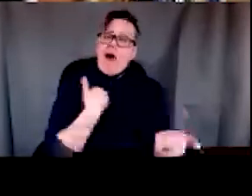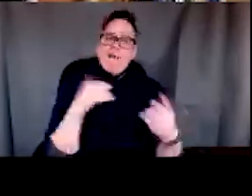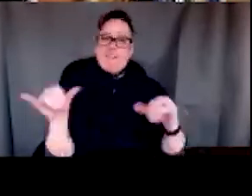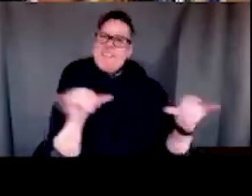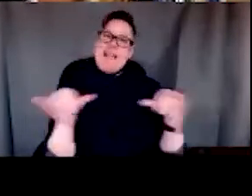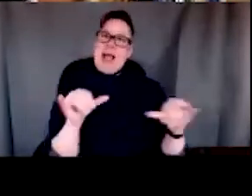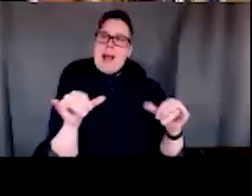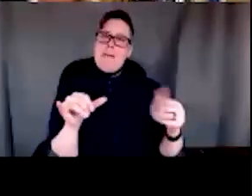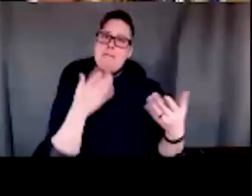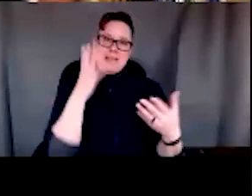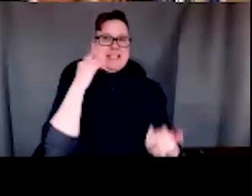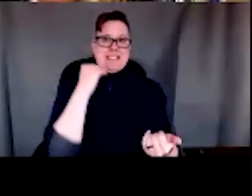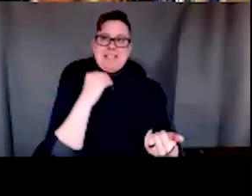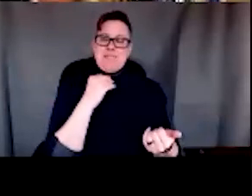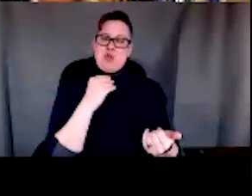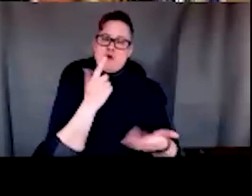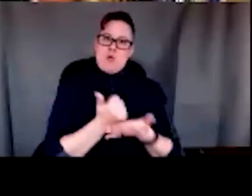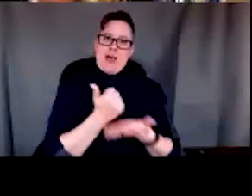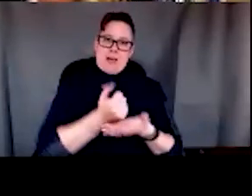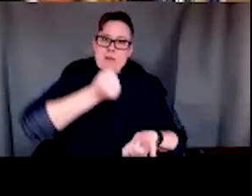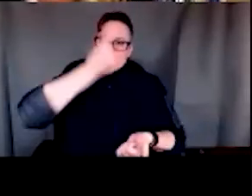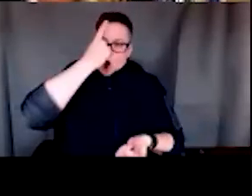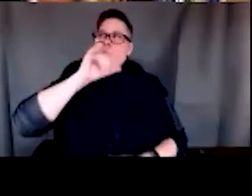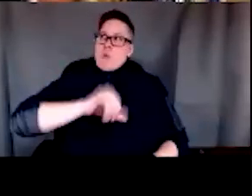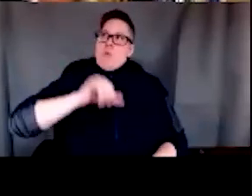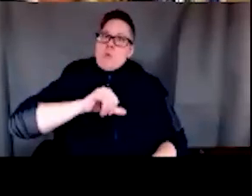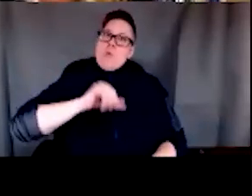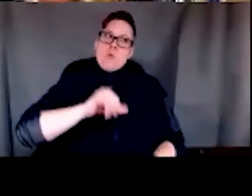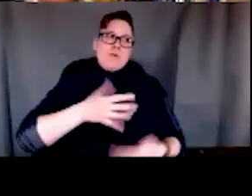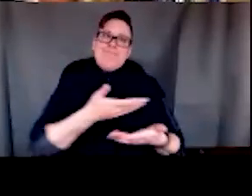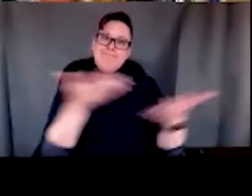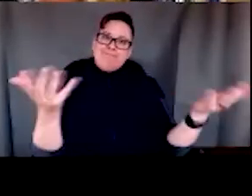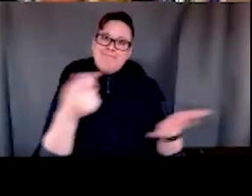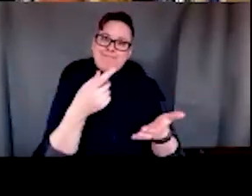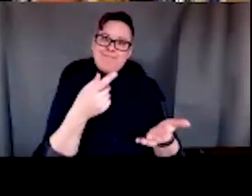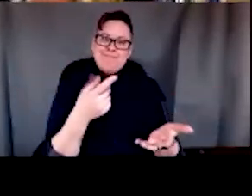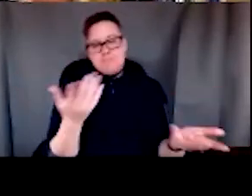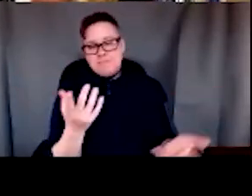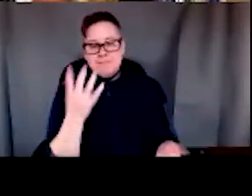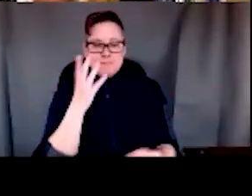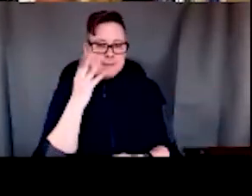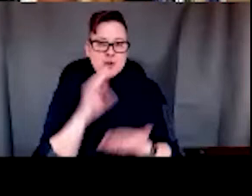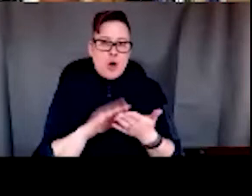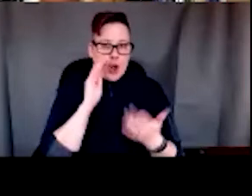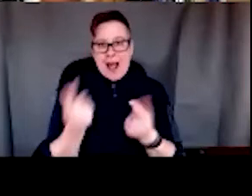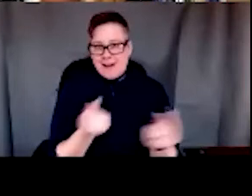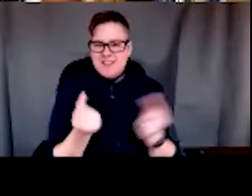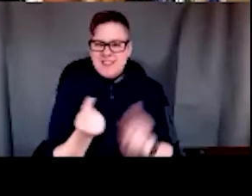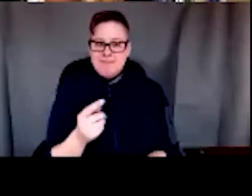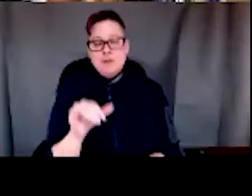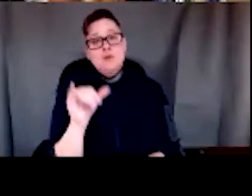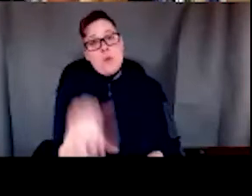you know, this experience as a very grounding, um, you know, experience, experiential learning activity. So I, that was,